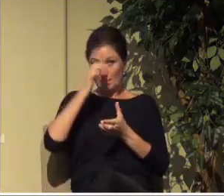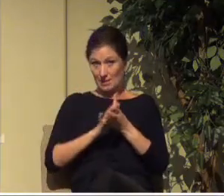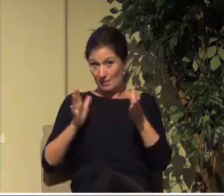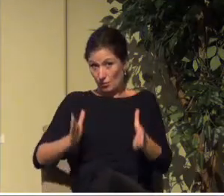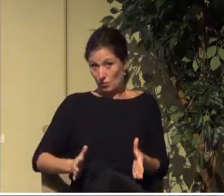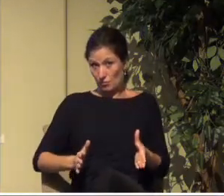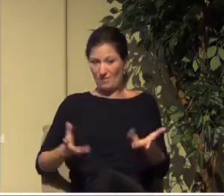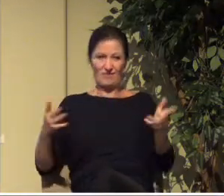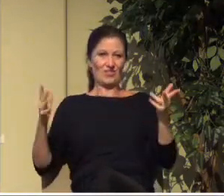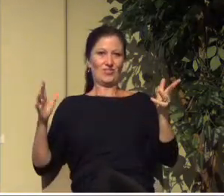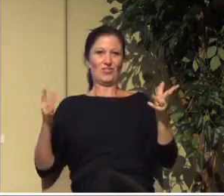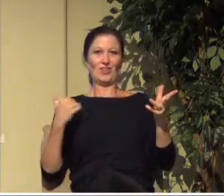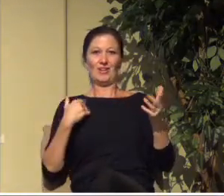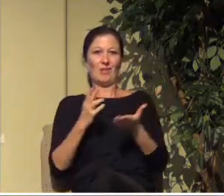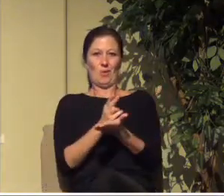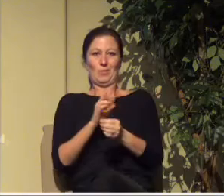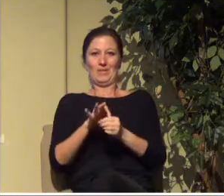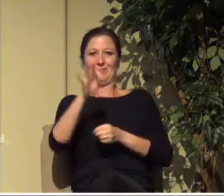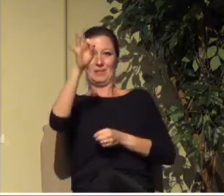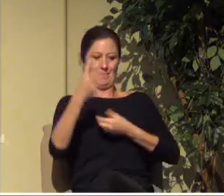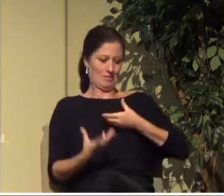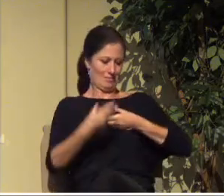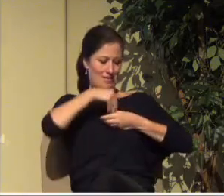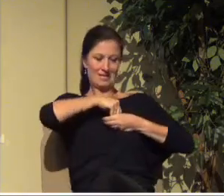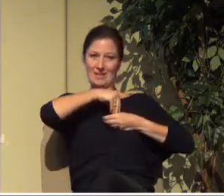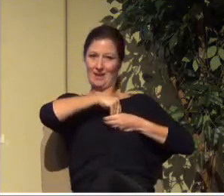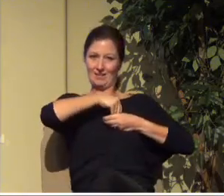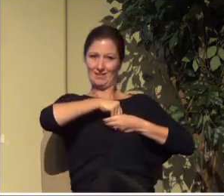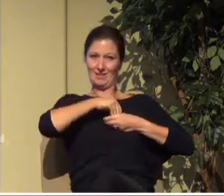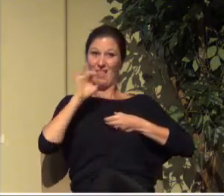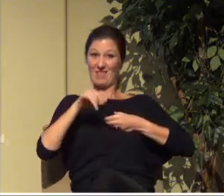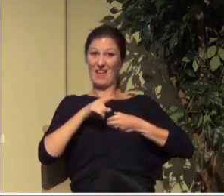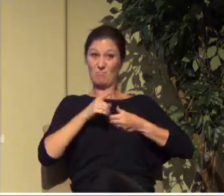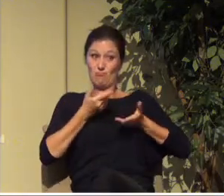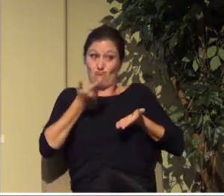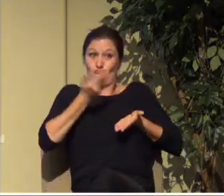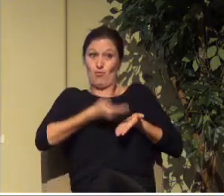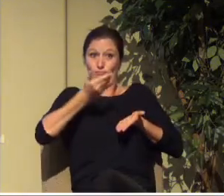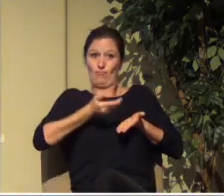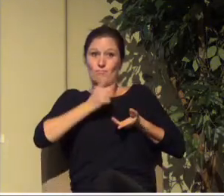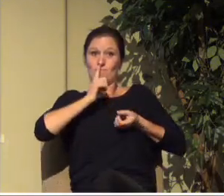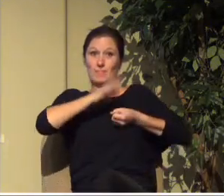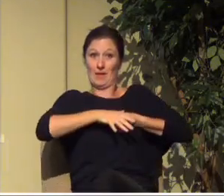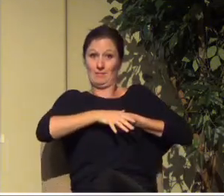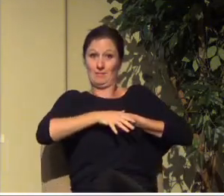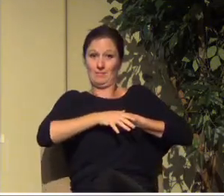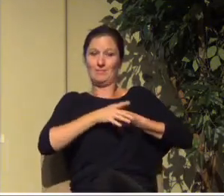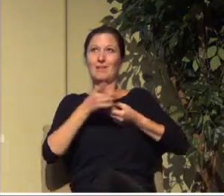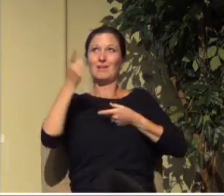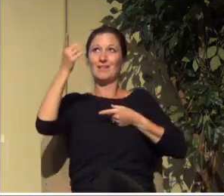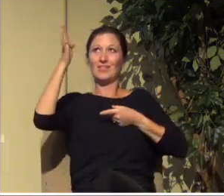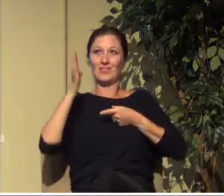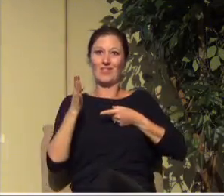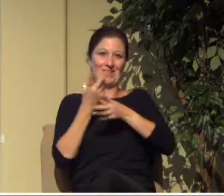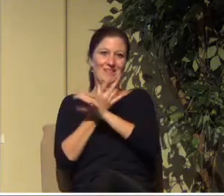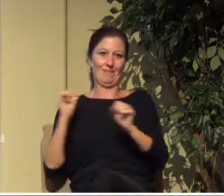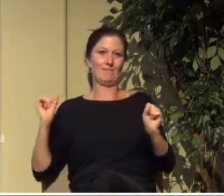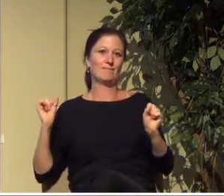is proof positive that God isn't done yet that they are saved in Christ